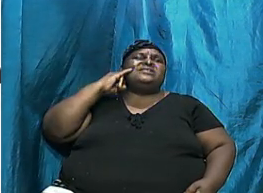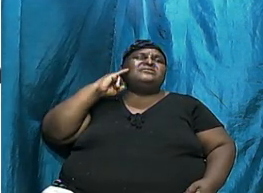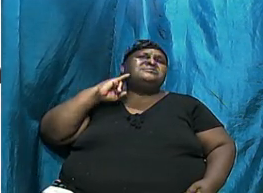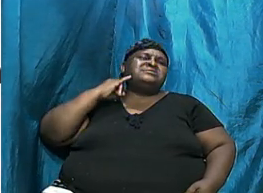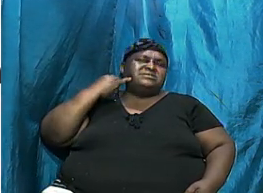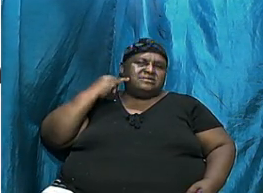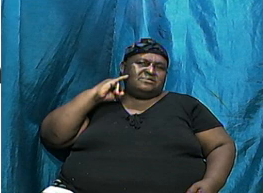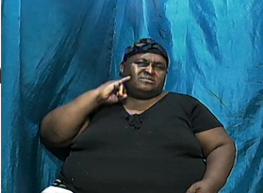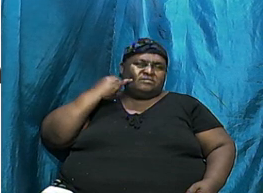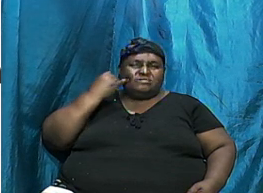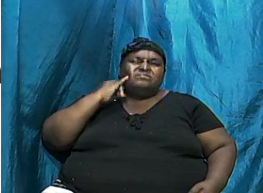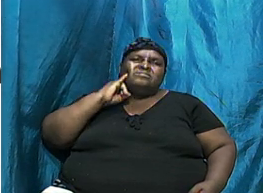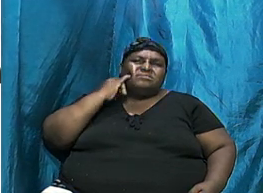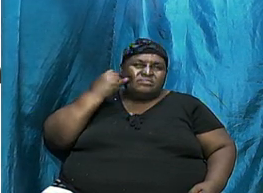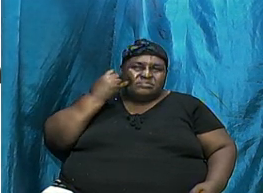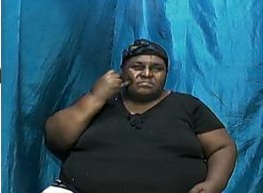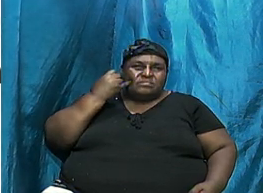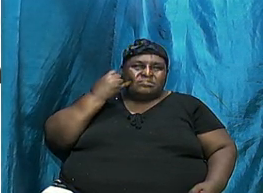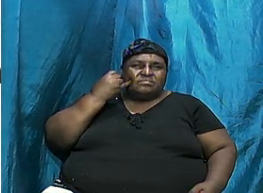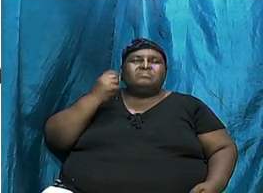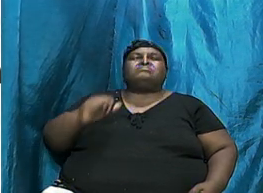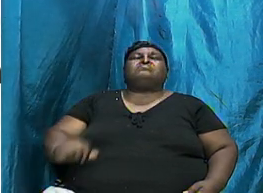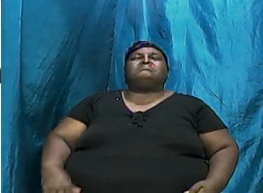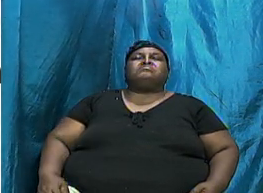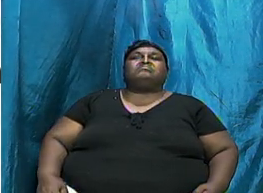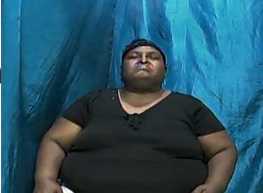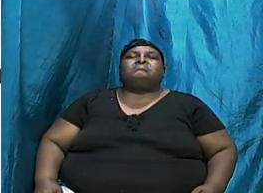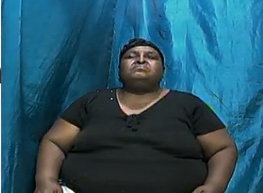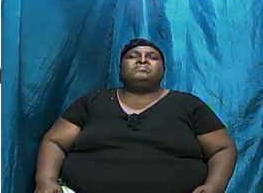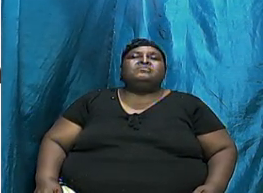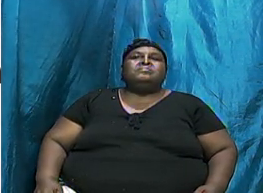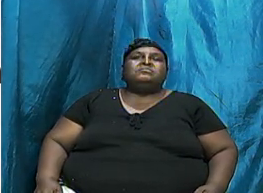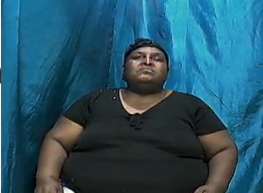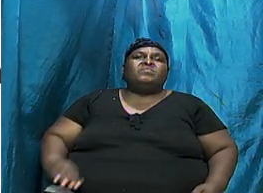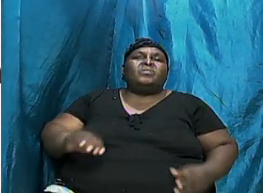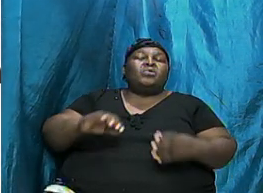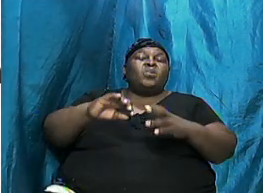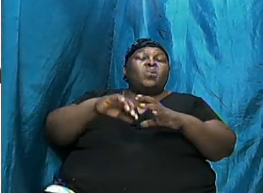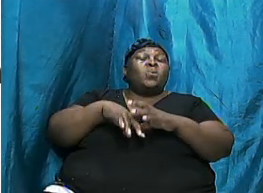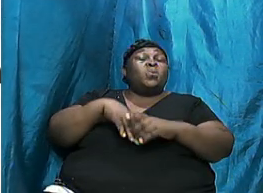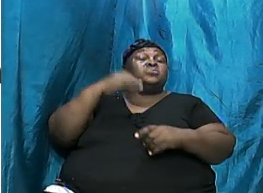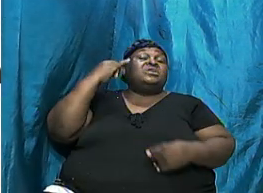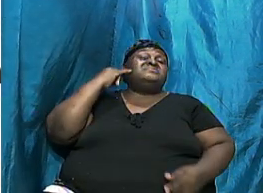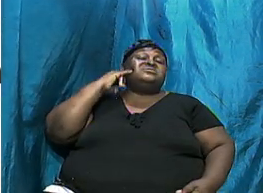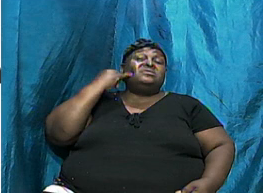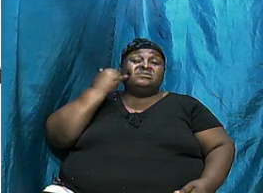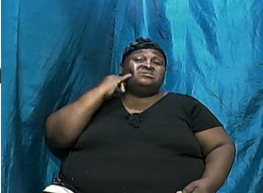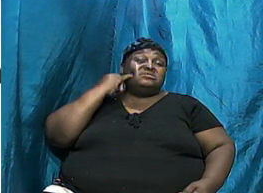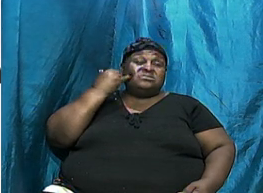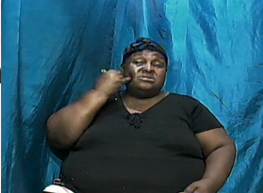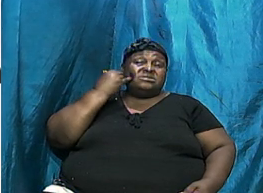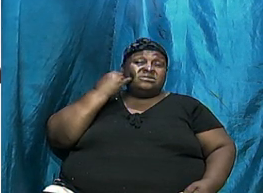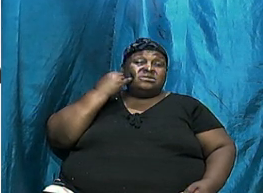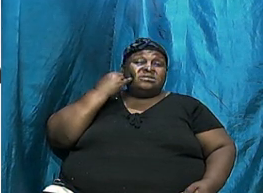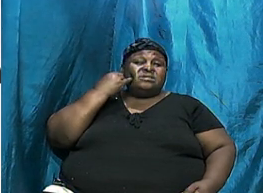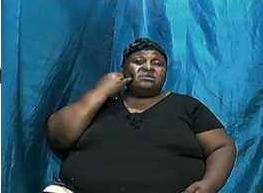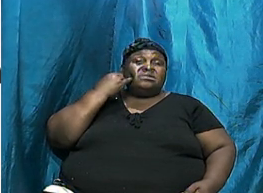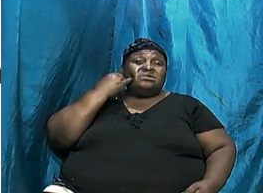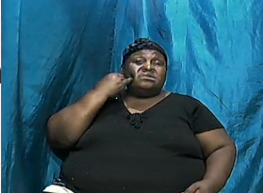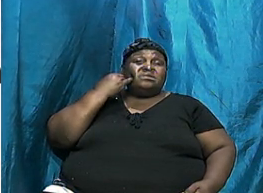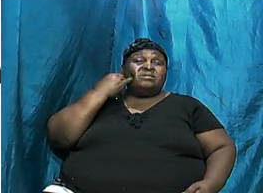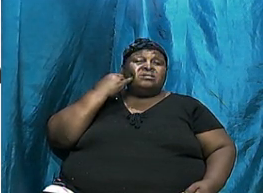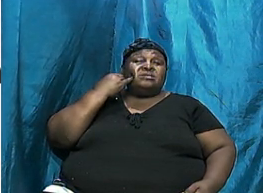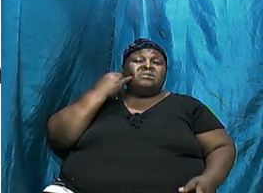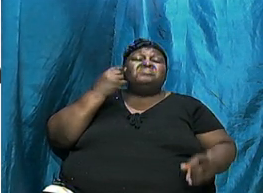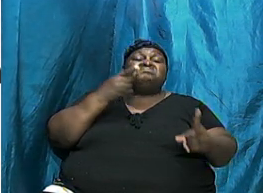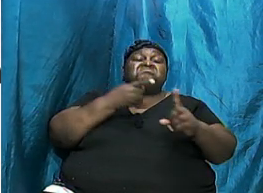sacrifice, the offering of Cain. And out of jealousy. He murdered